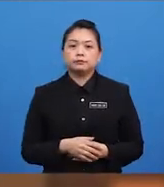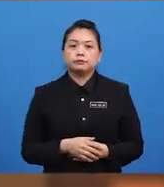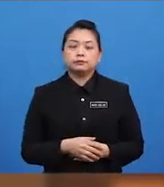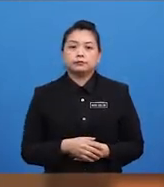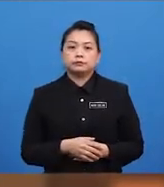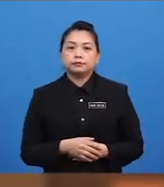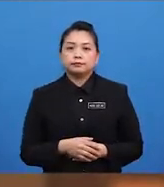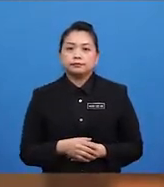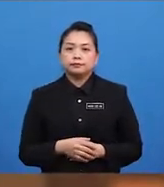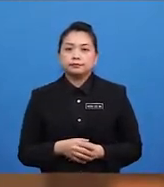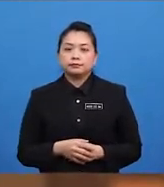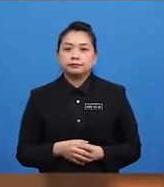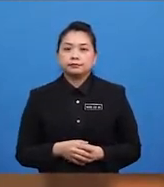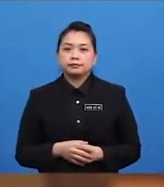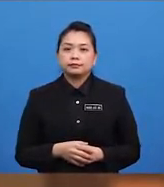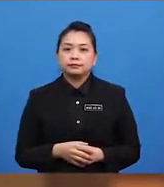work.